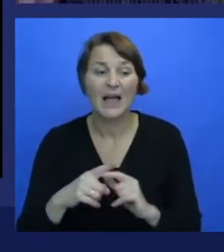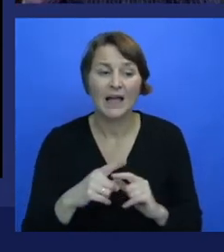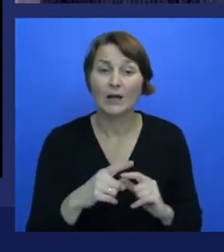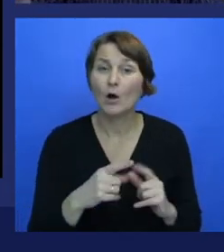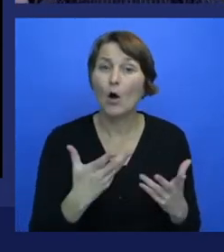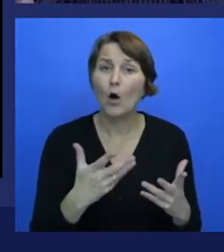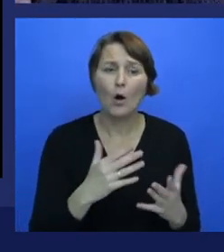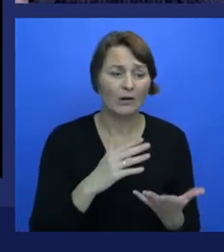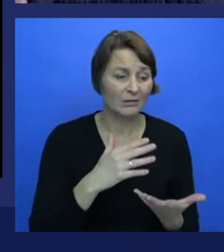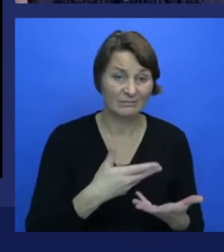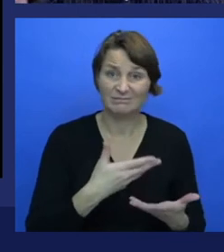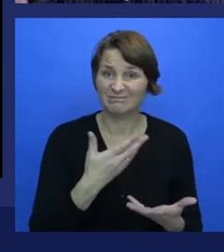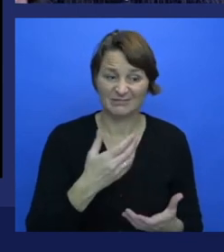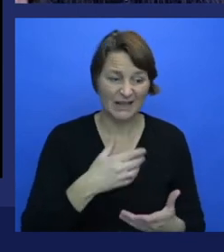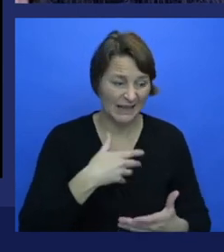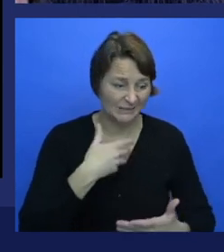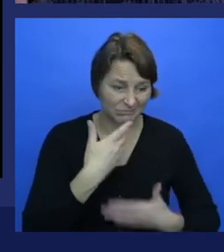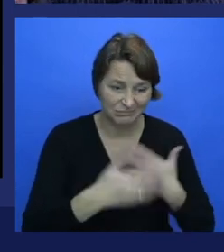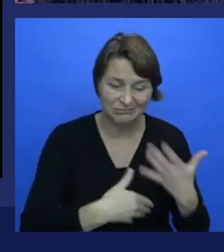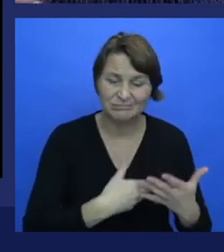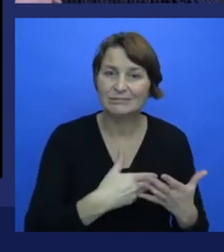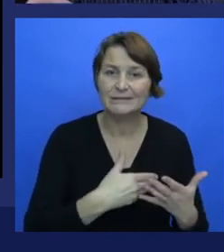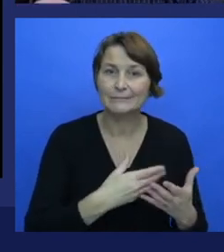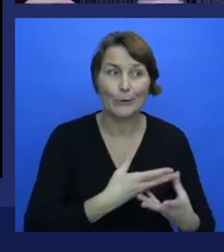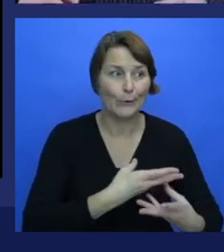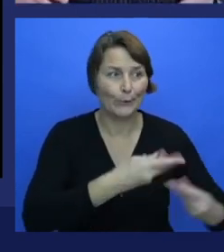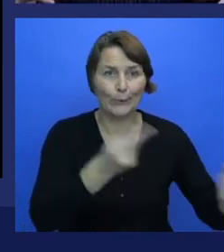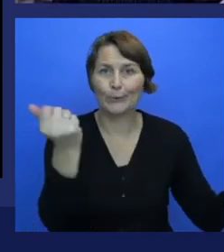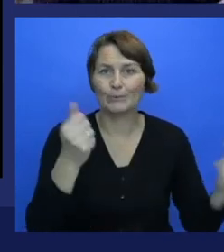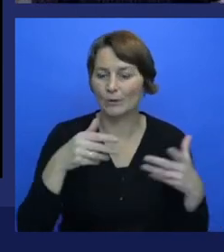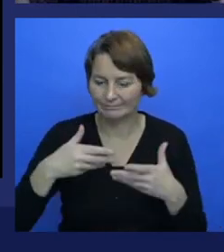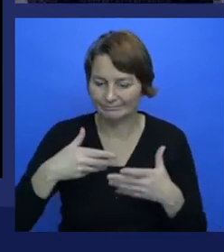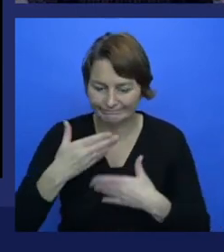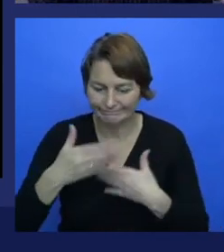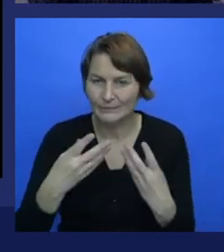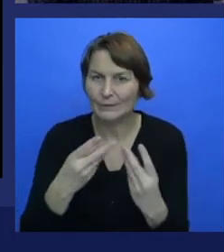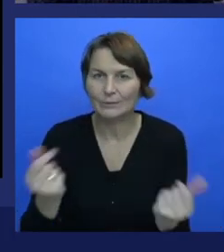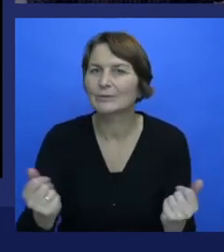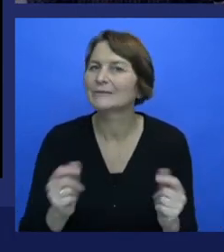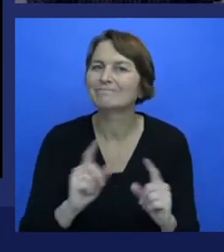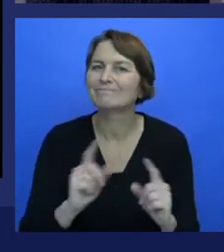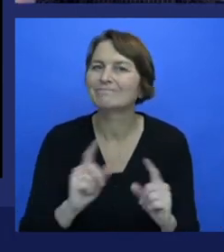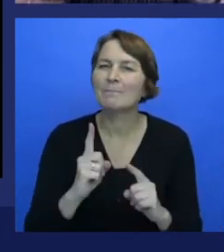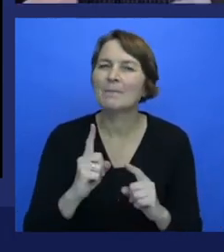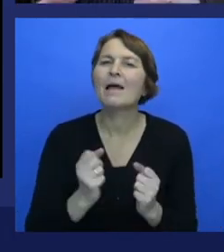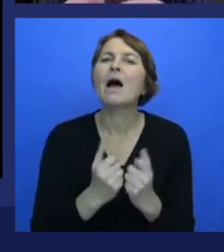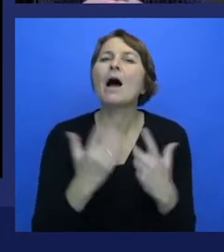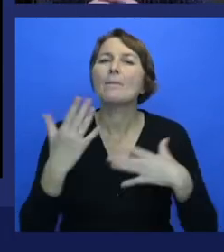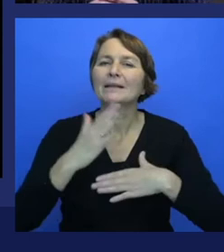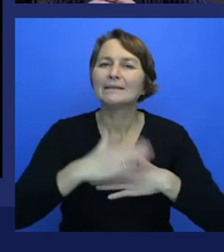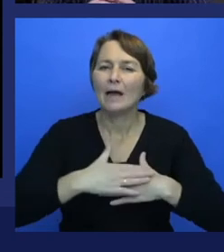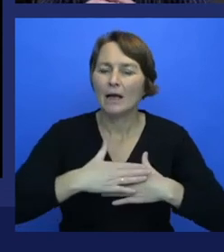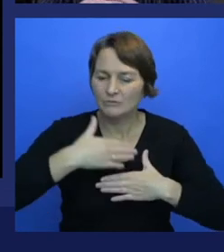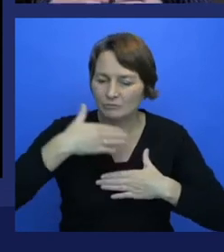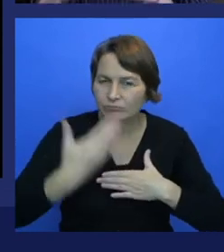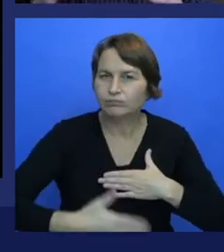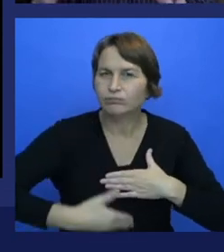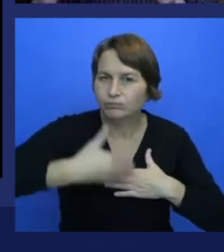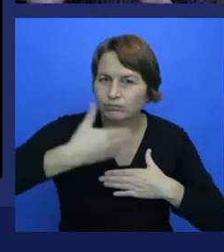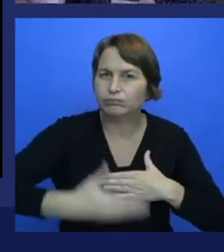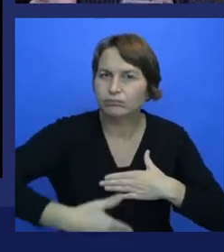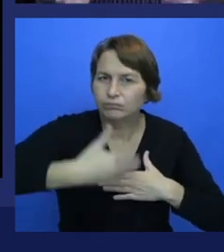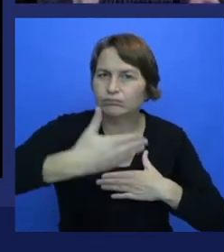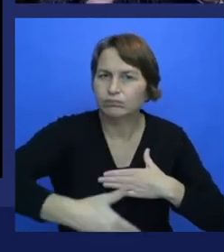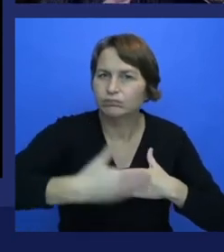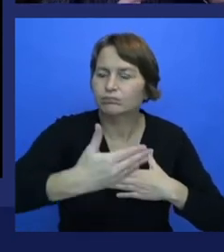continue. The rates changed. I think we've hit a period now where we're getting such good results with the technology we have that the